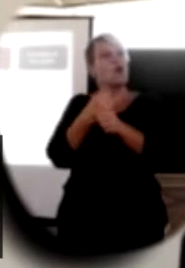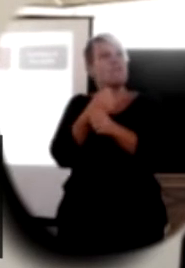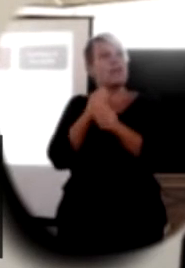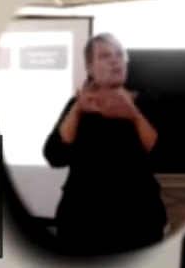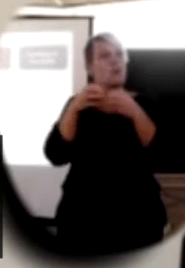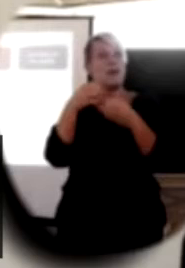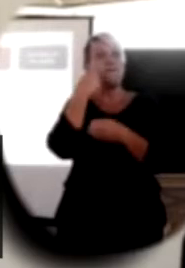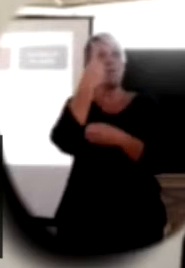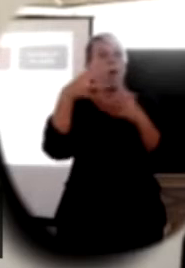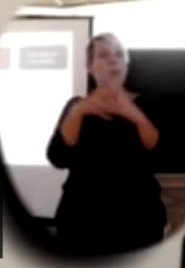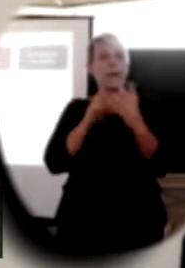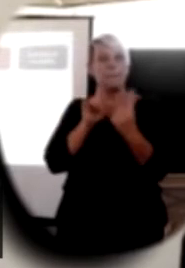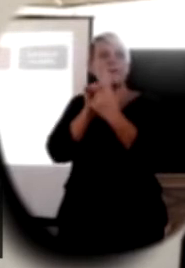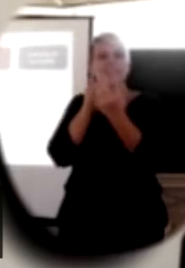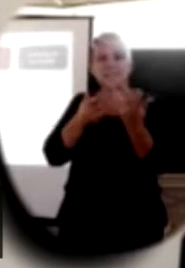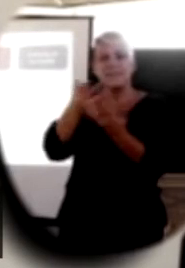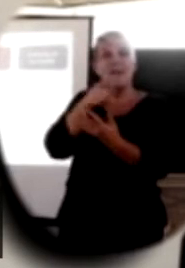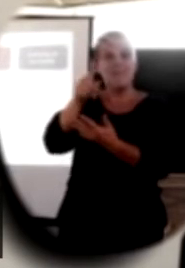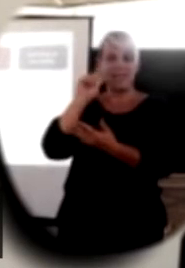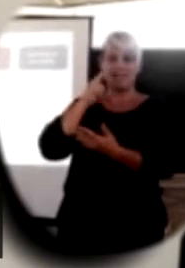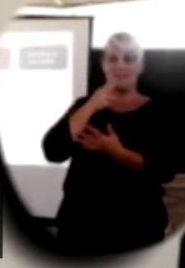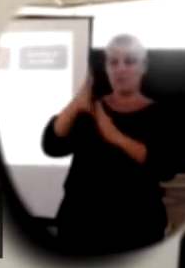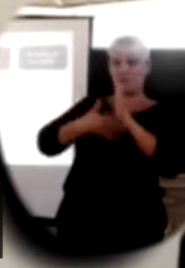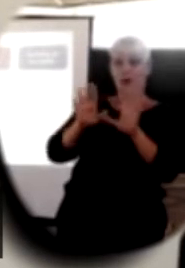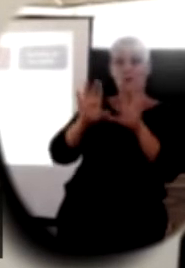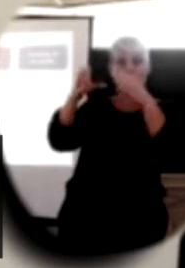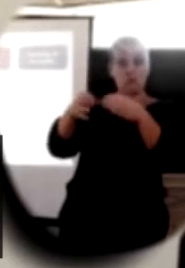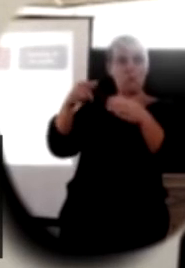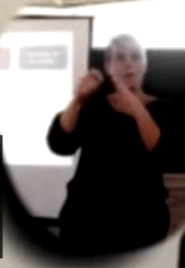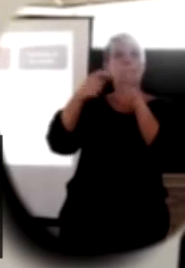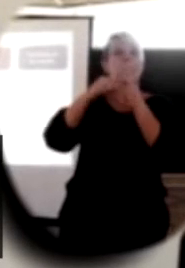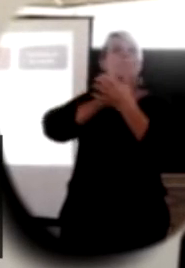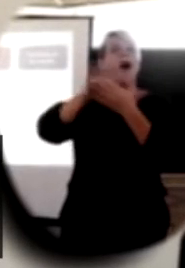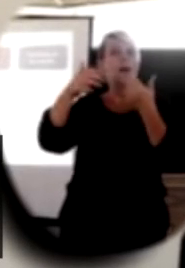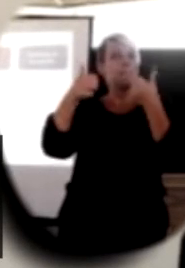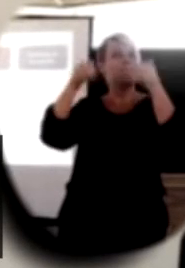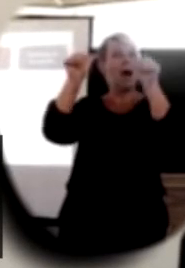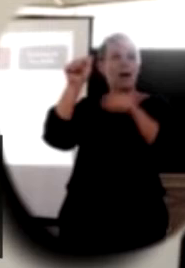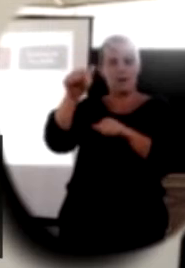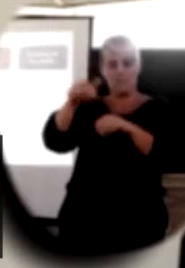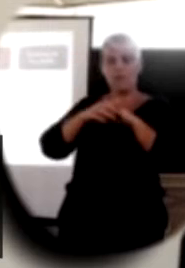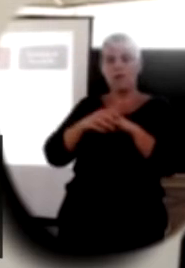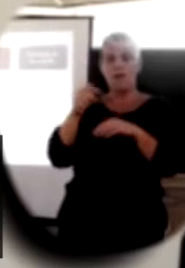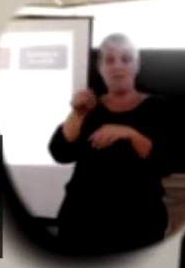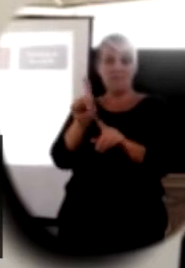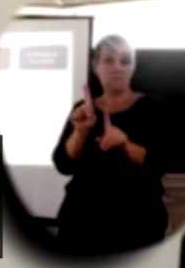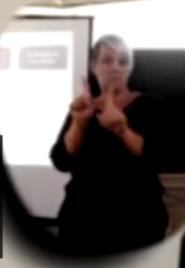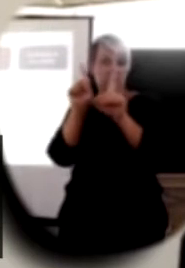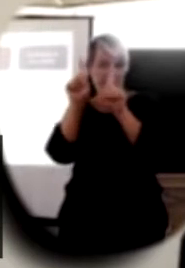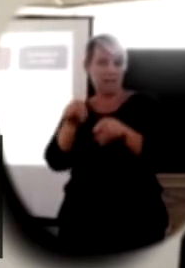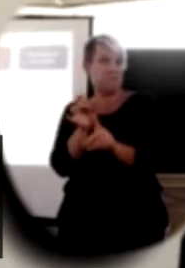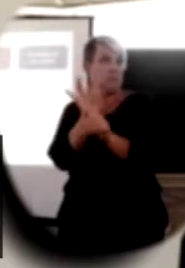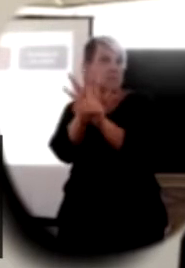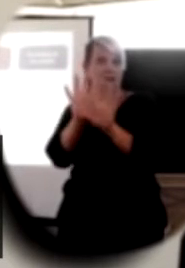weekly and that's Deaf Signing Group which they actually started that and